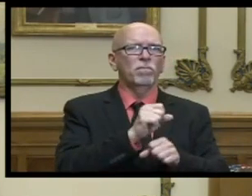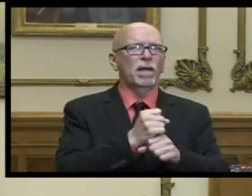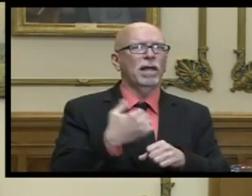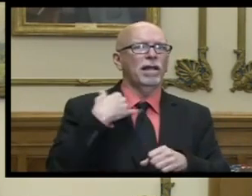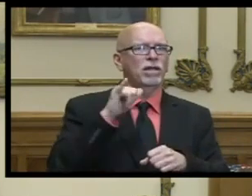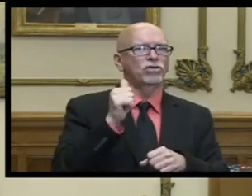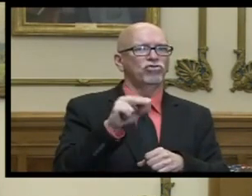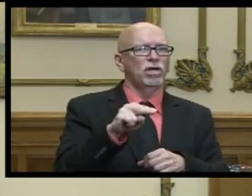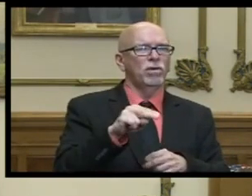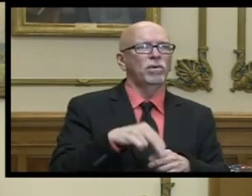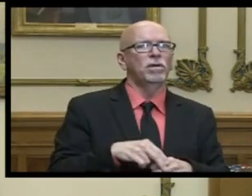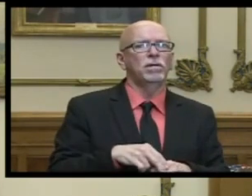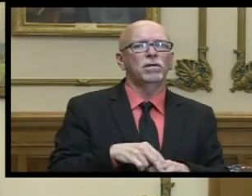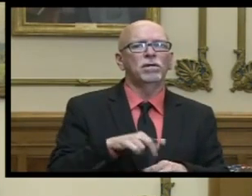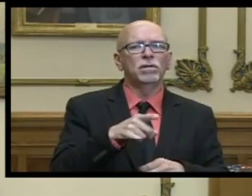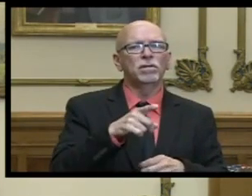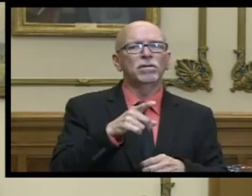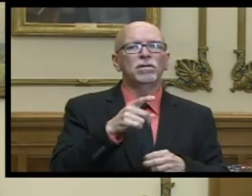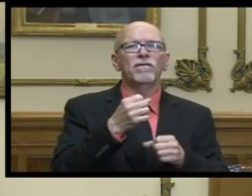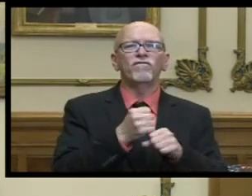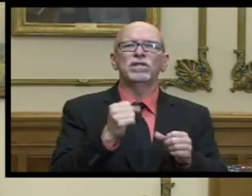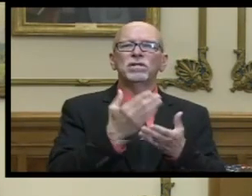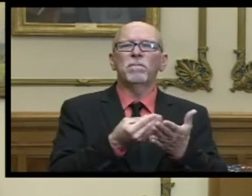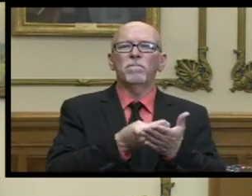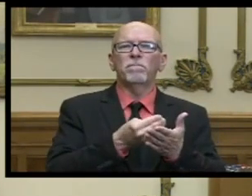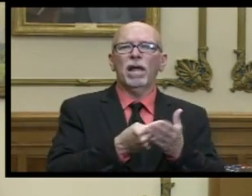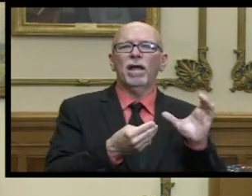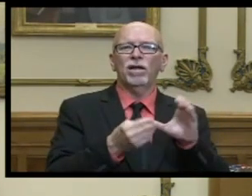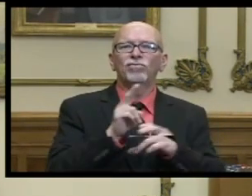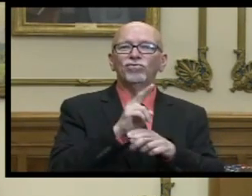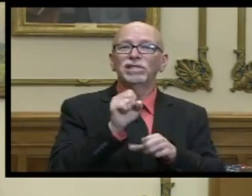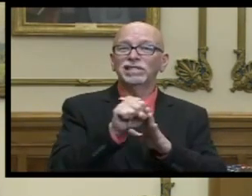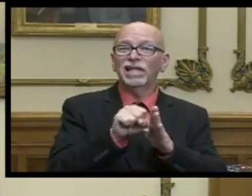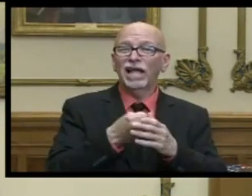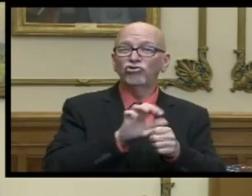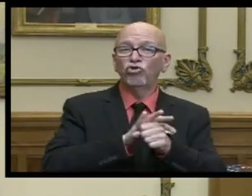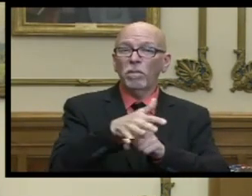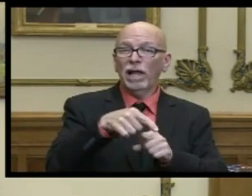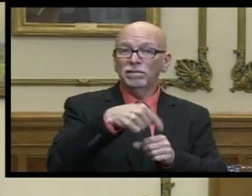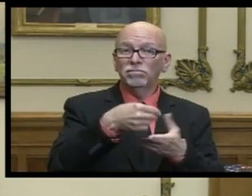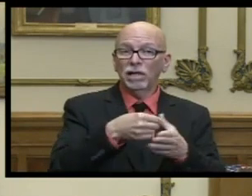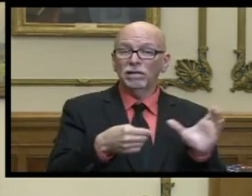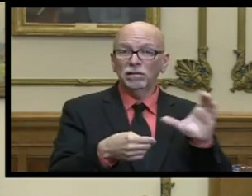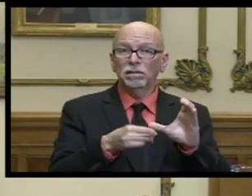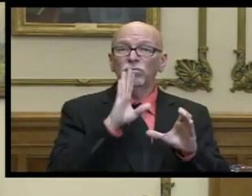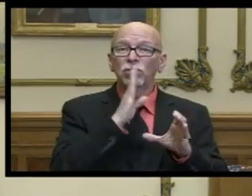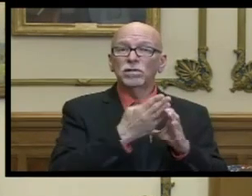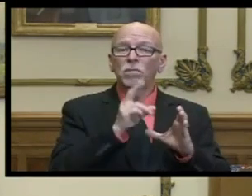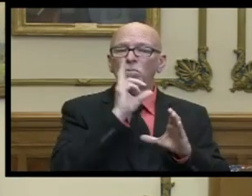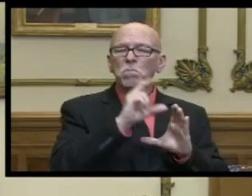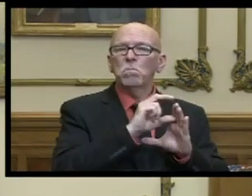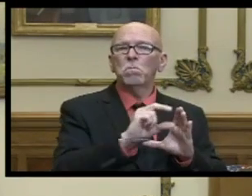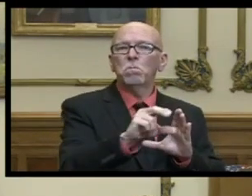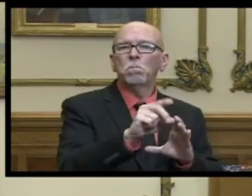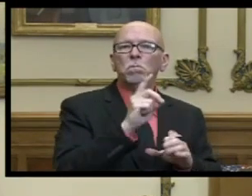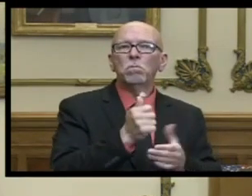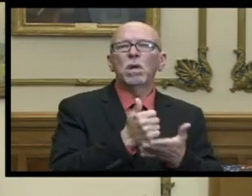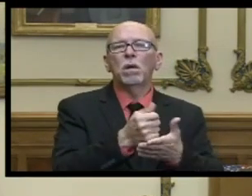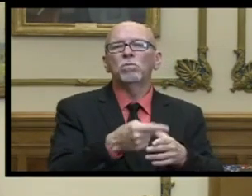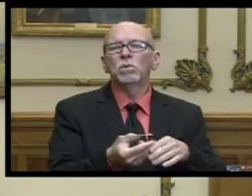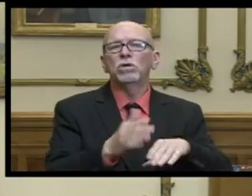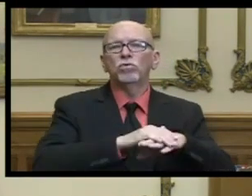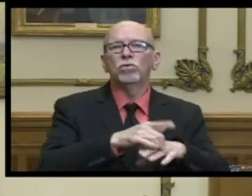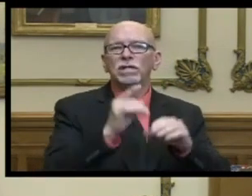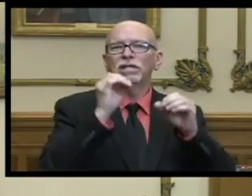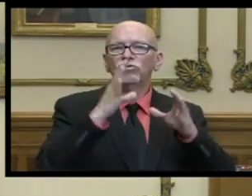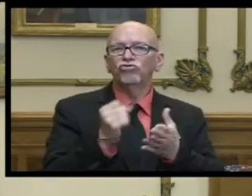in january um to free up some money using the state surplus in order to uh hopefully increase uh